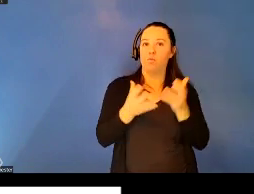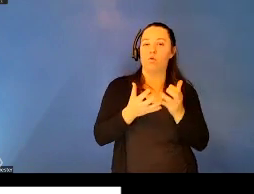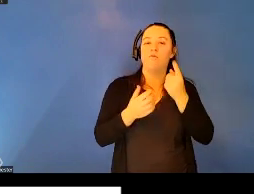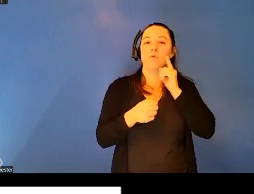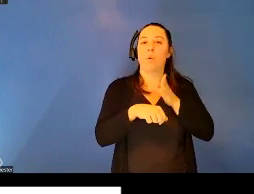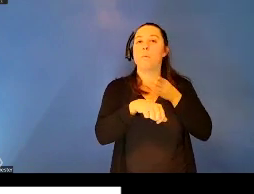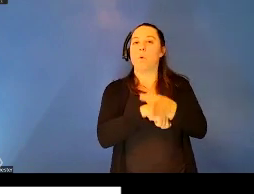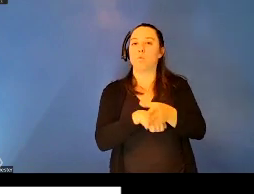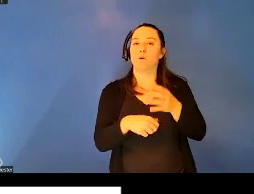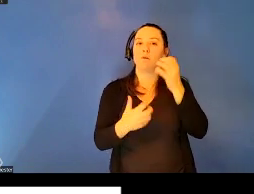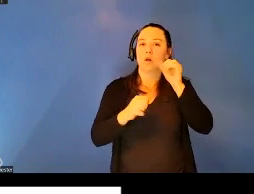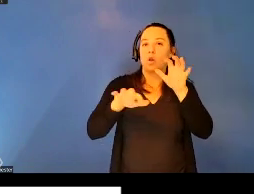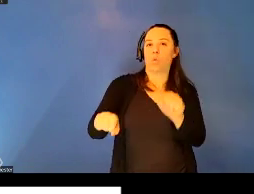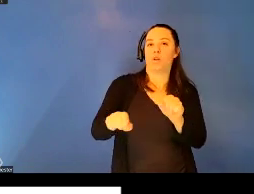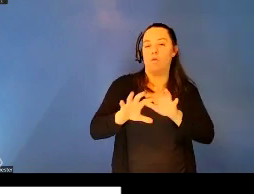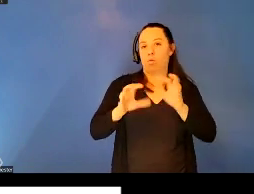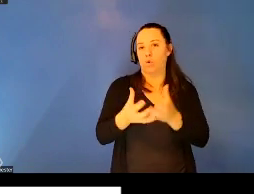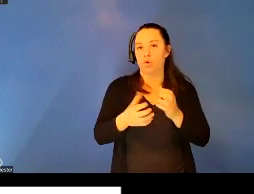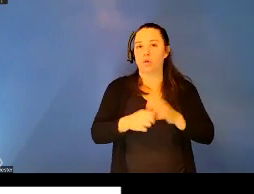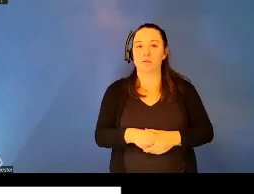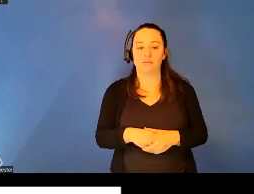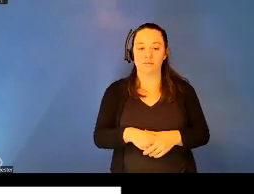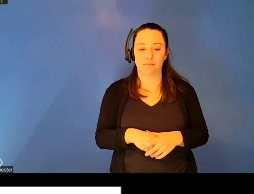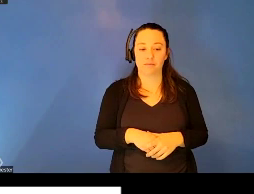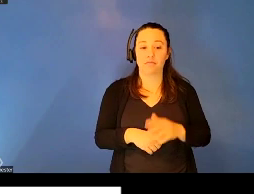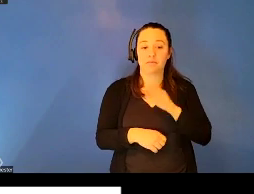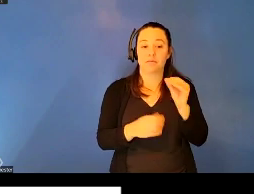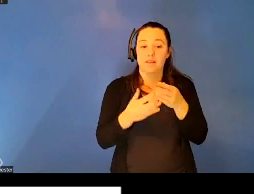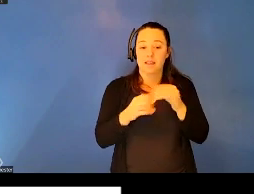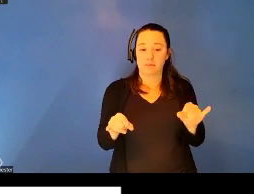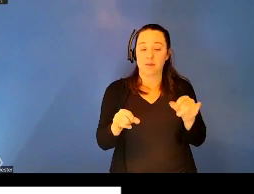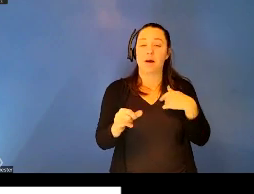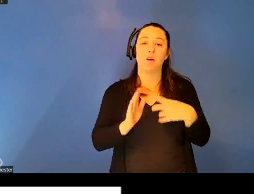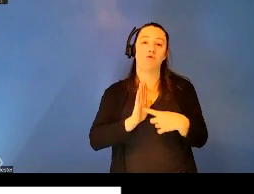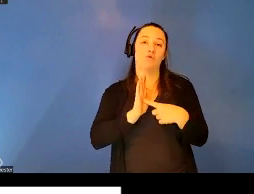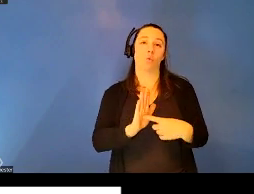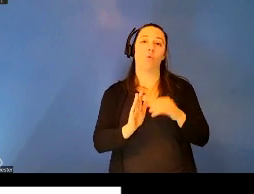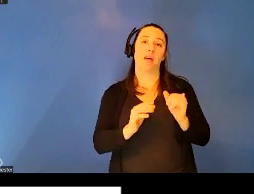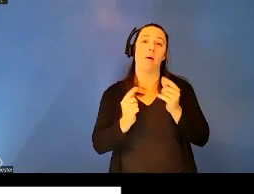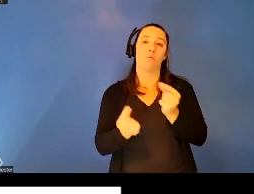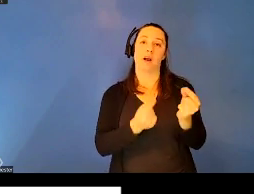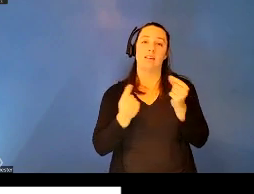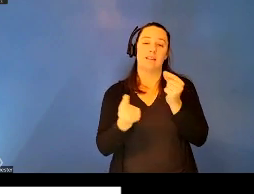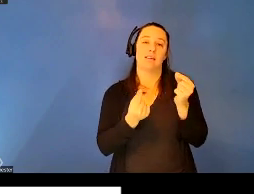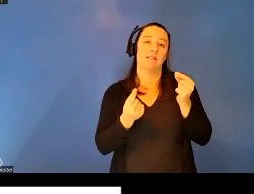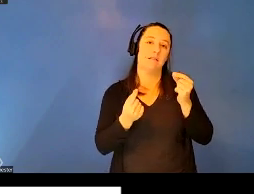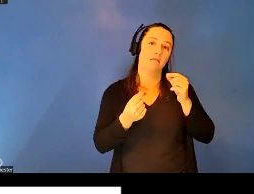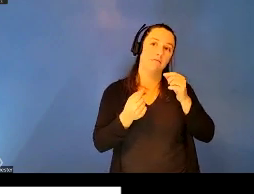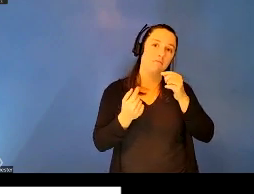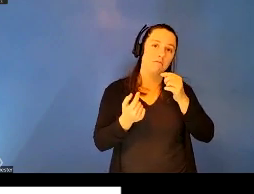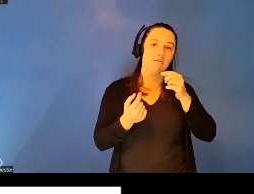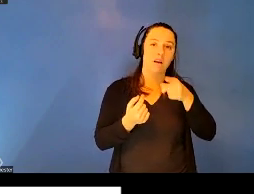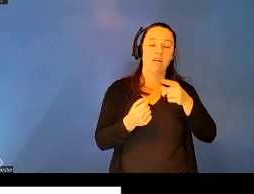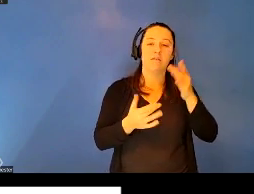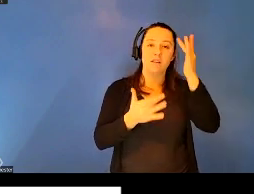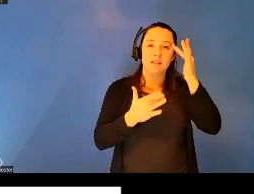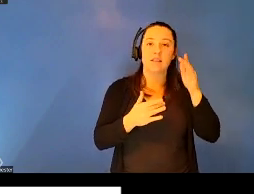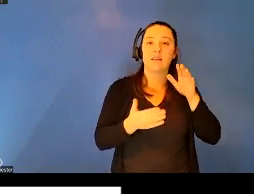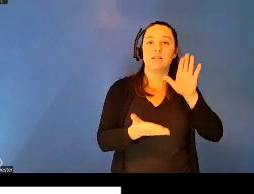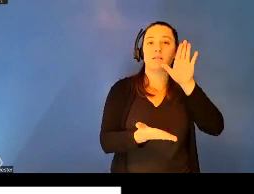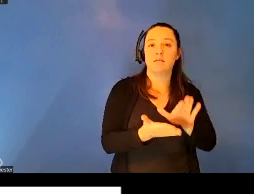world. At the same time, I demonstrate how the practices of disease control can shift significantly while retaining